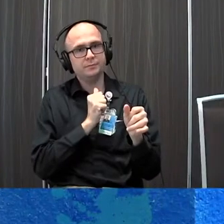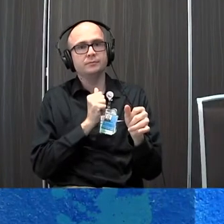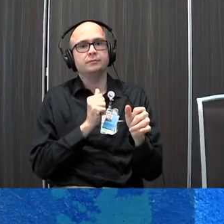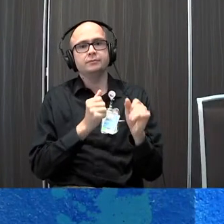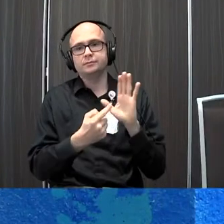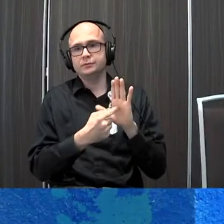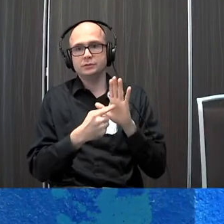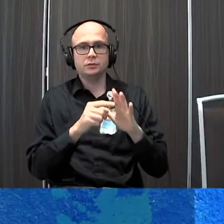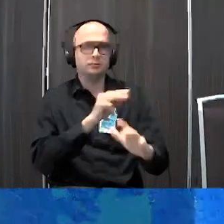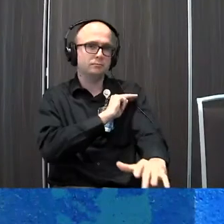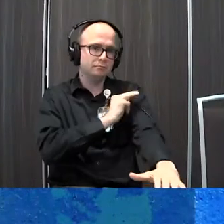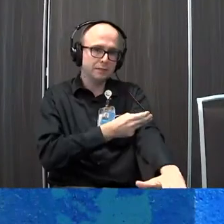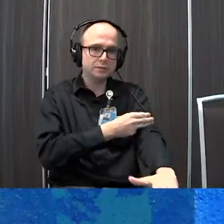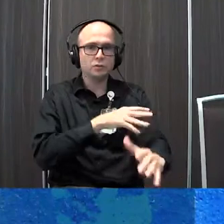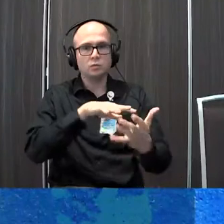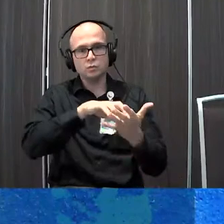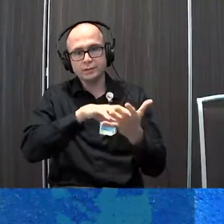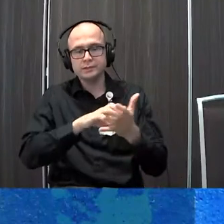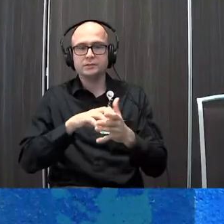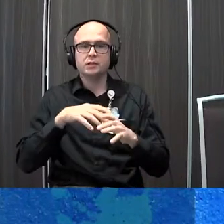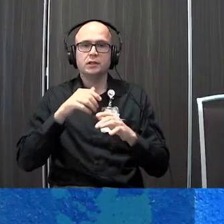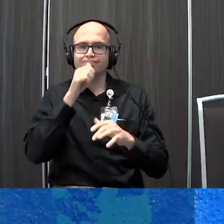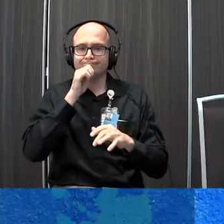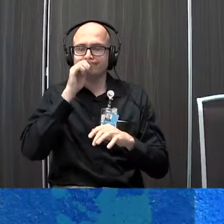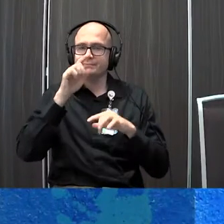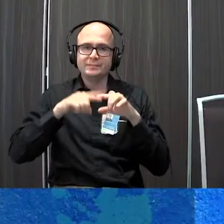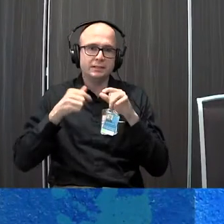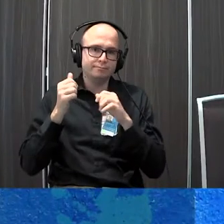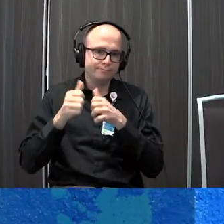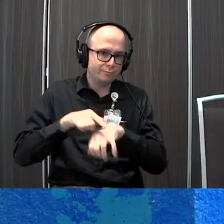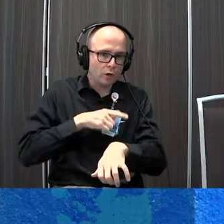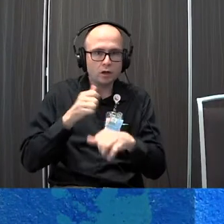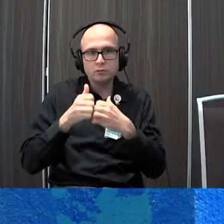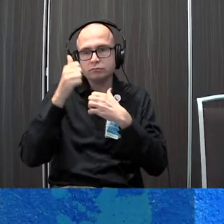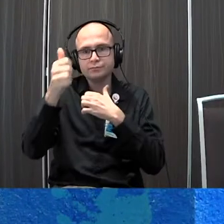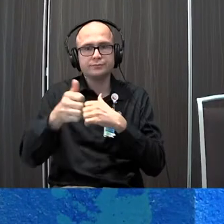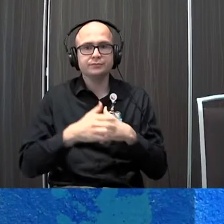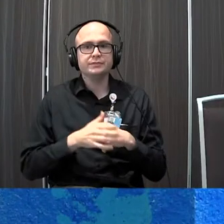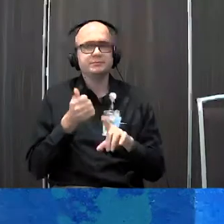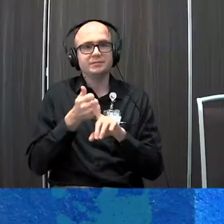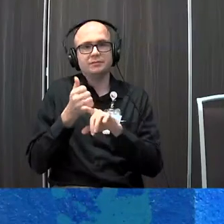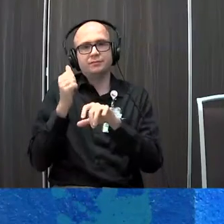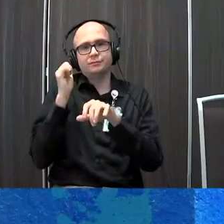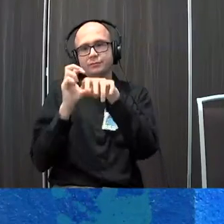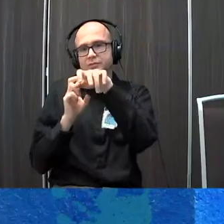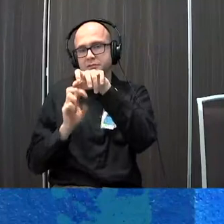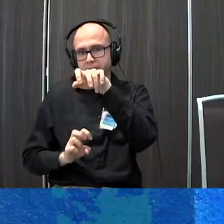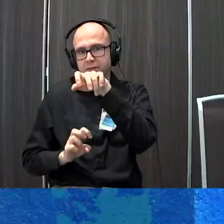present with low tone and decreased endurance they have postural control impairments and are at risk for spying or other